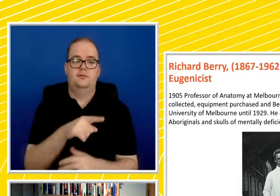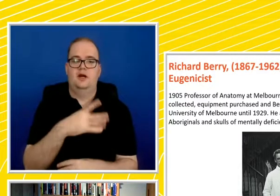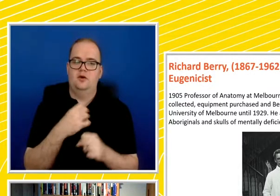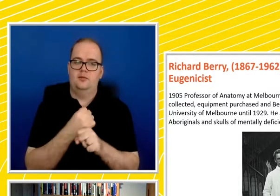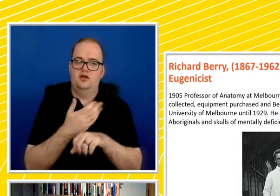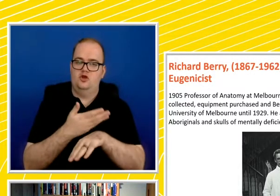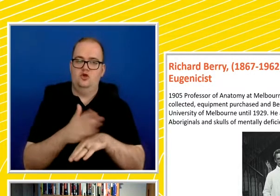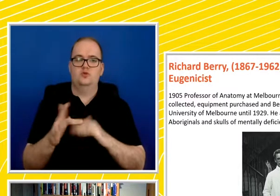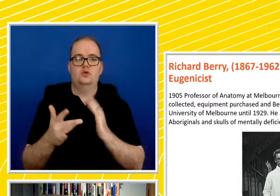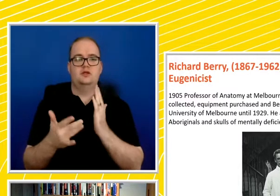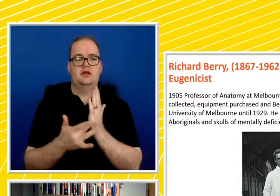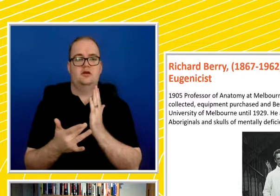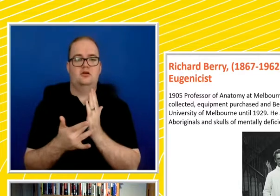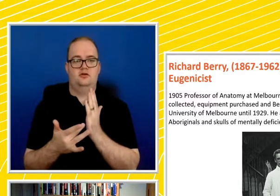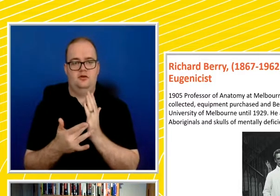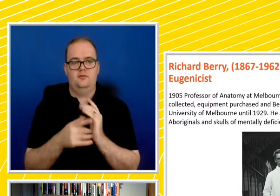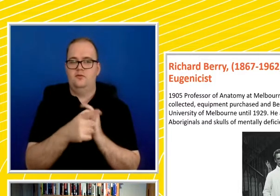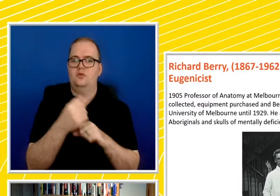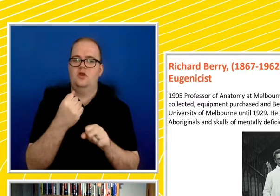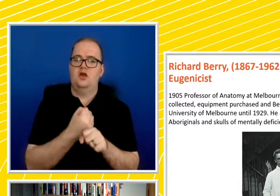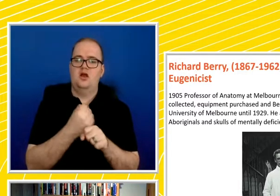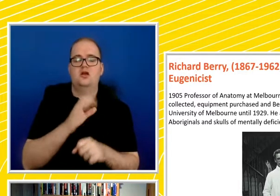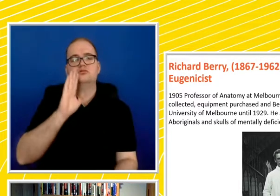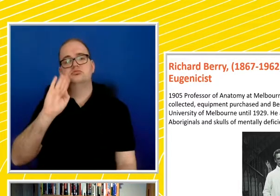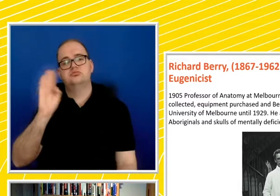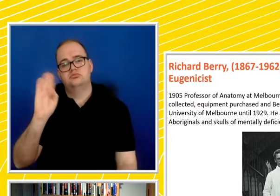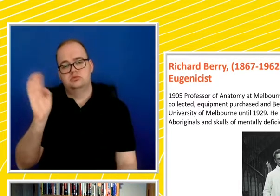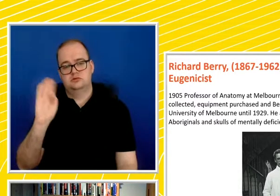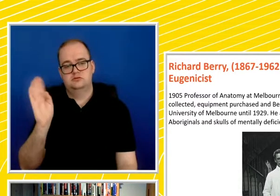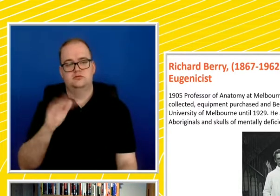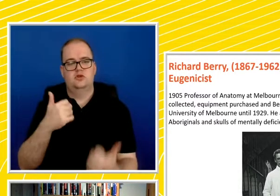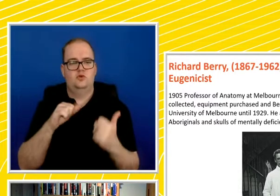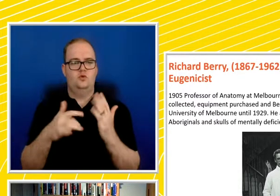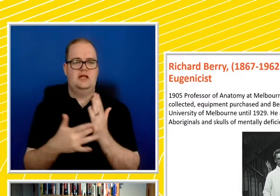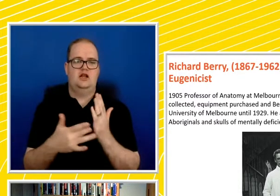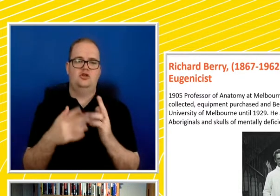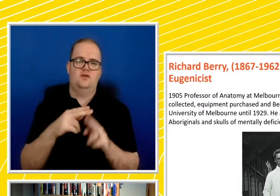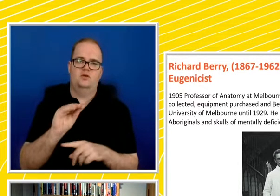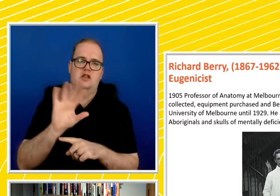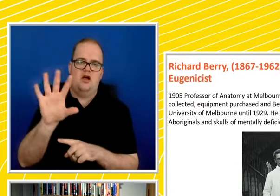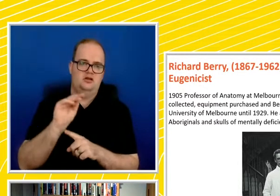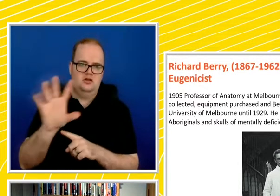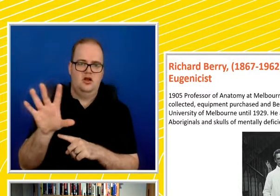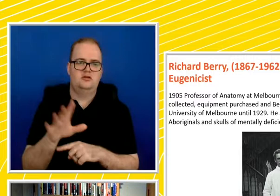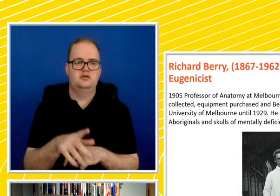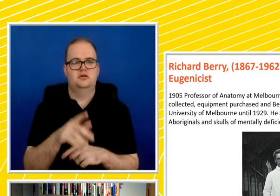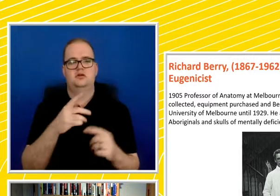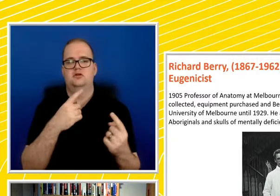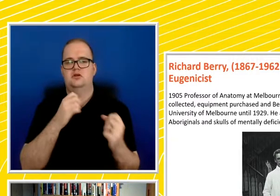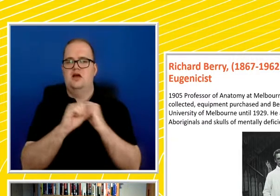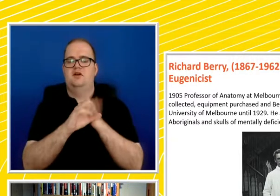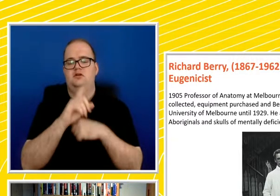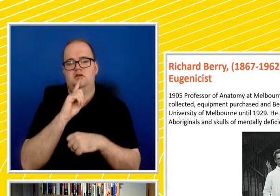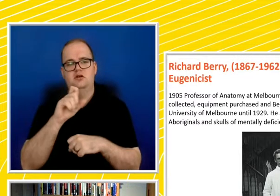was like a slide presentation using technology at the time. So this lantern will demonstrate to you the causes, effects,